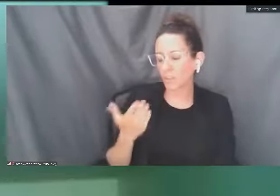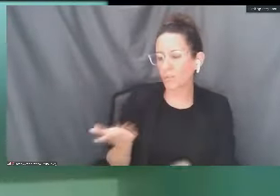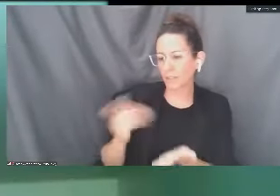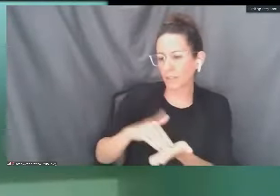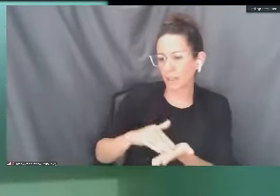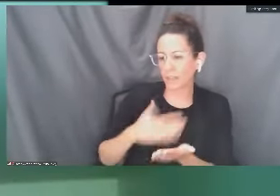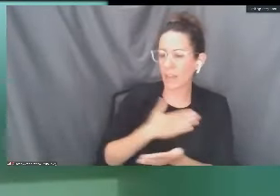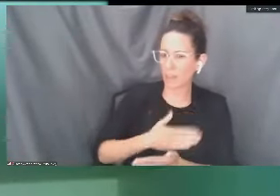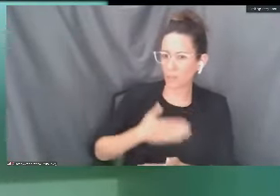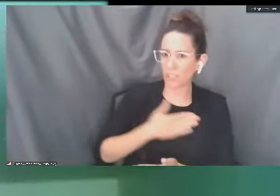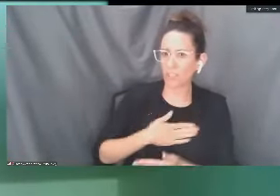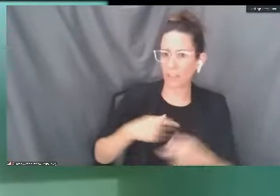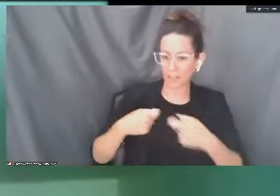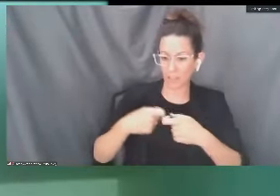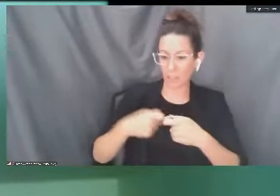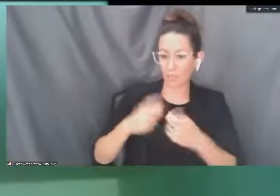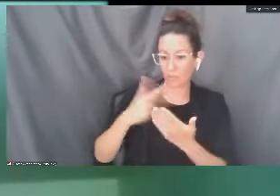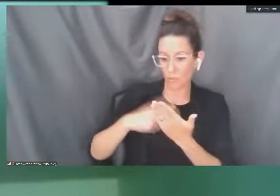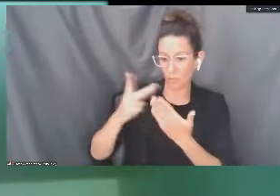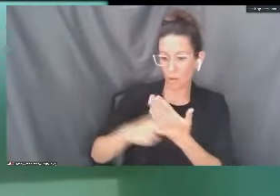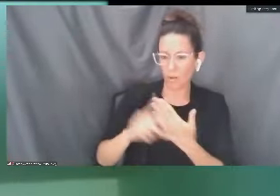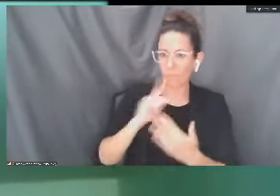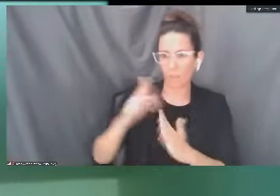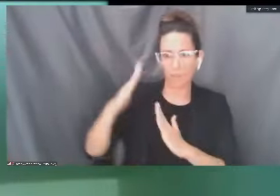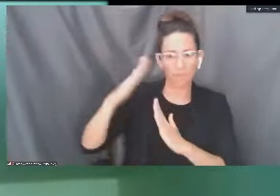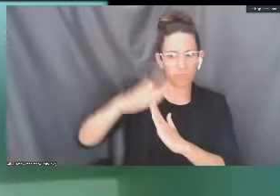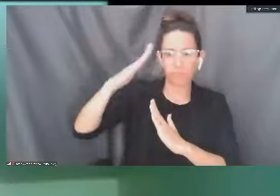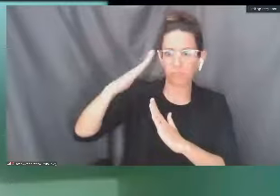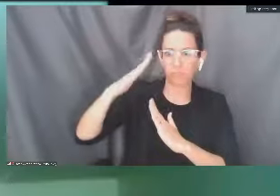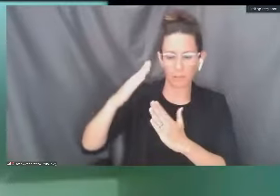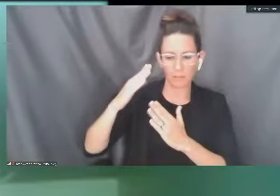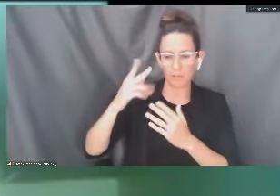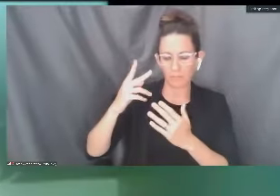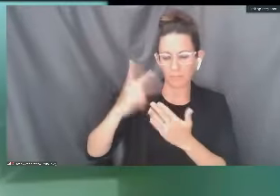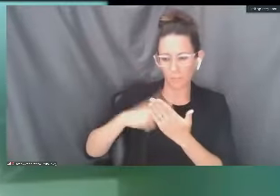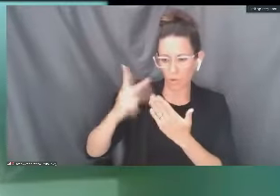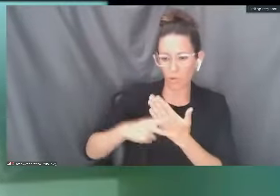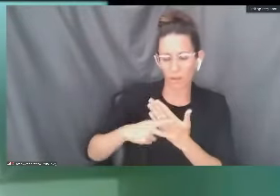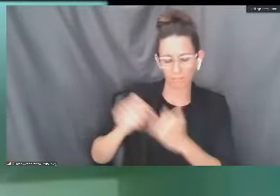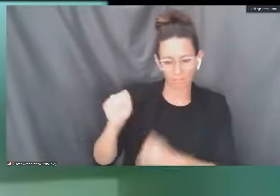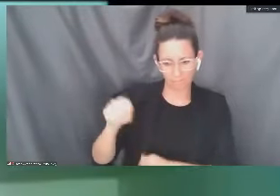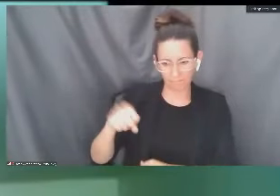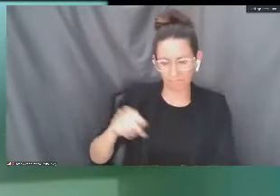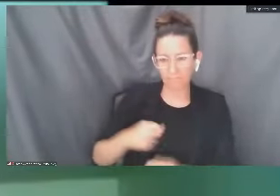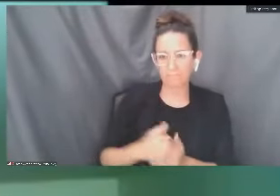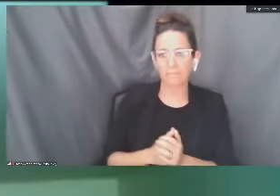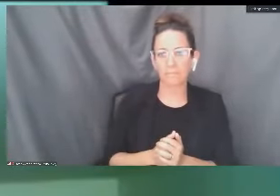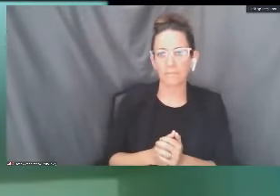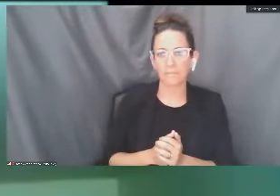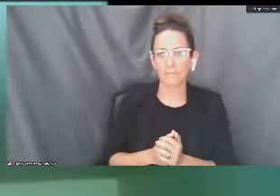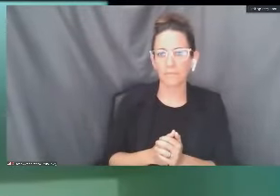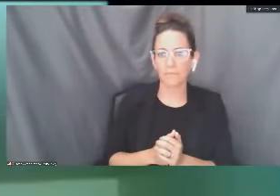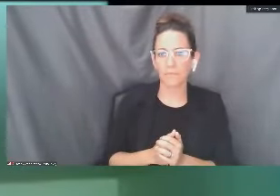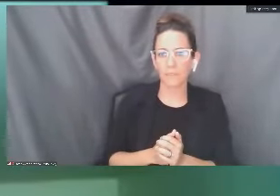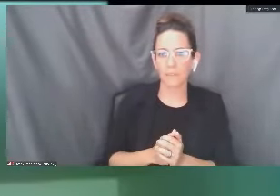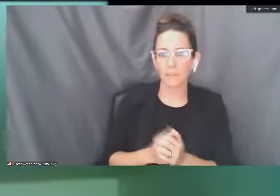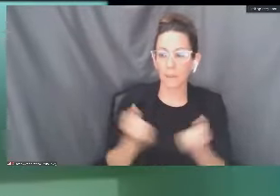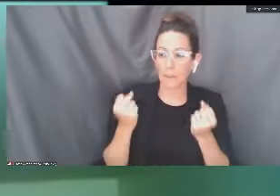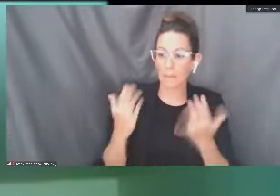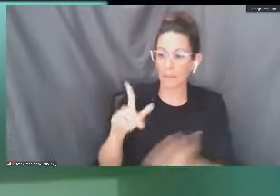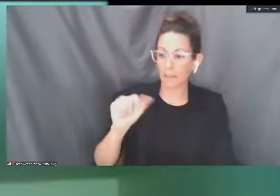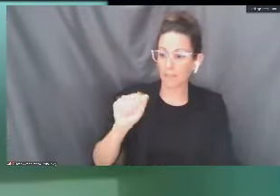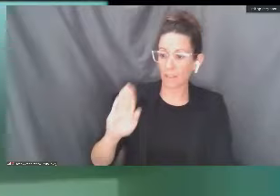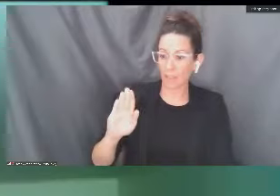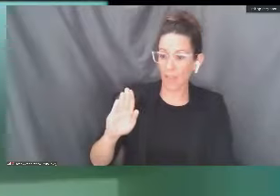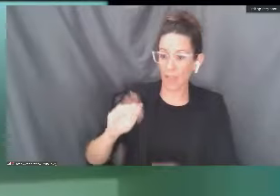appreciate that because our electrical program is one of our premier programs. No question. Fortunately, many of the lab spaces